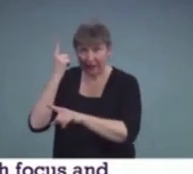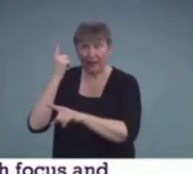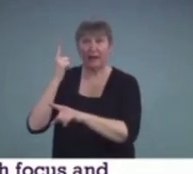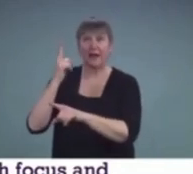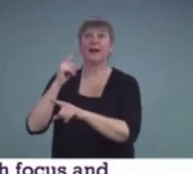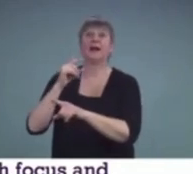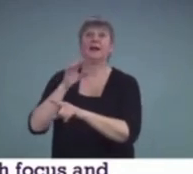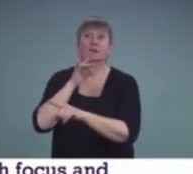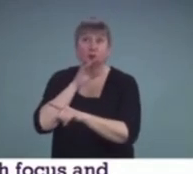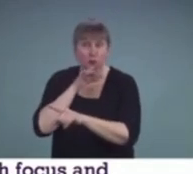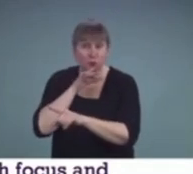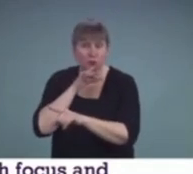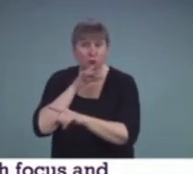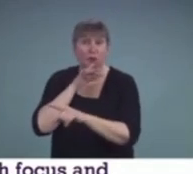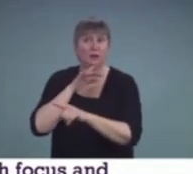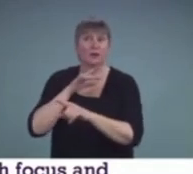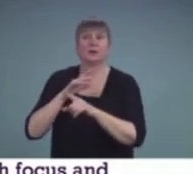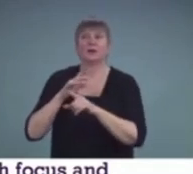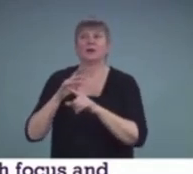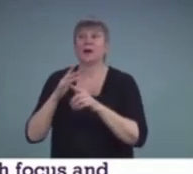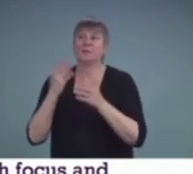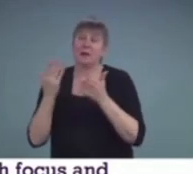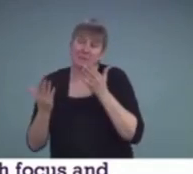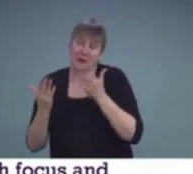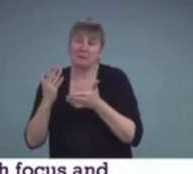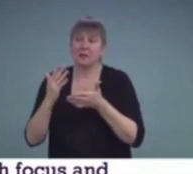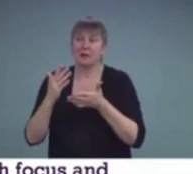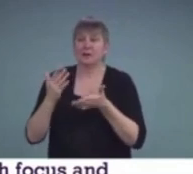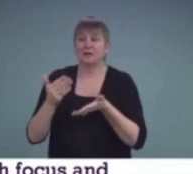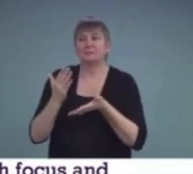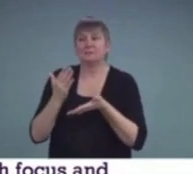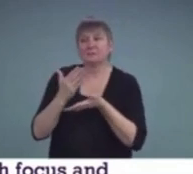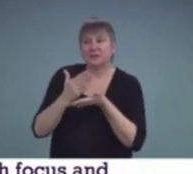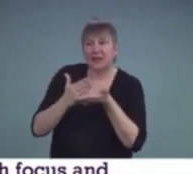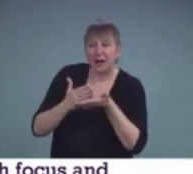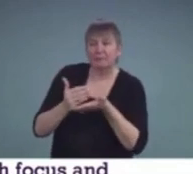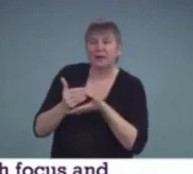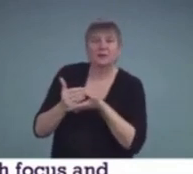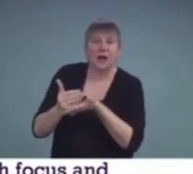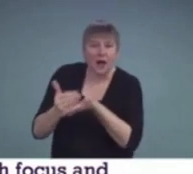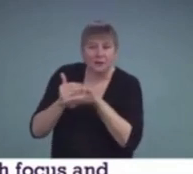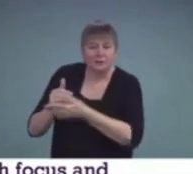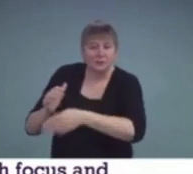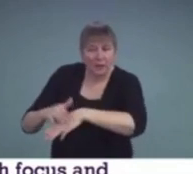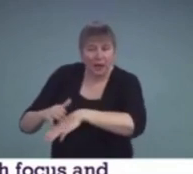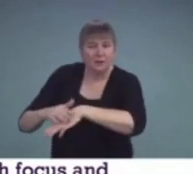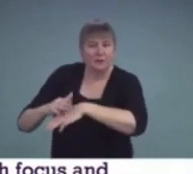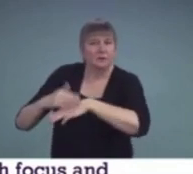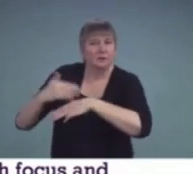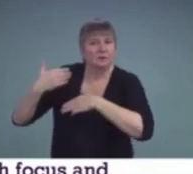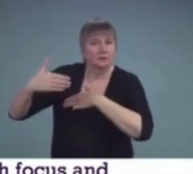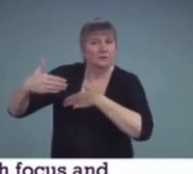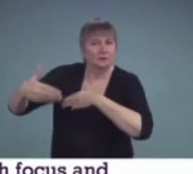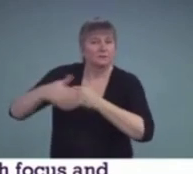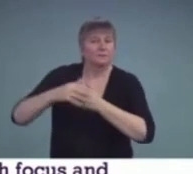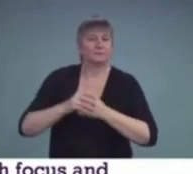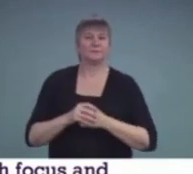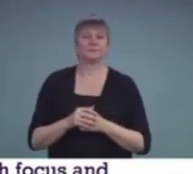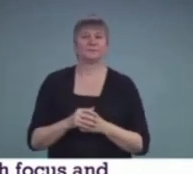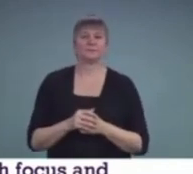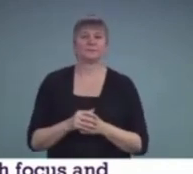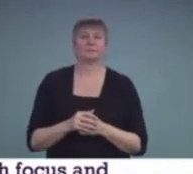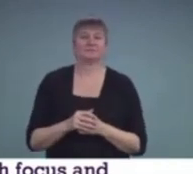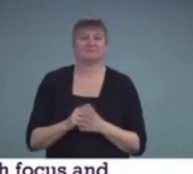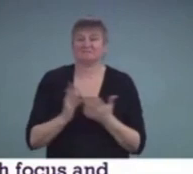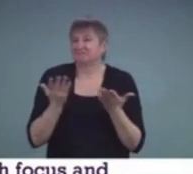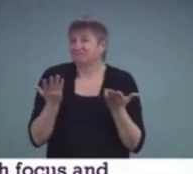appropriately, but might need some guidance at times. And there was no real concerns